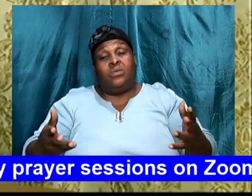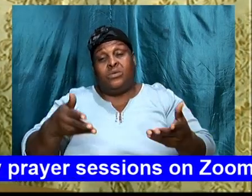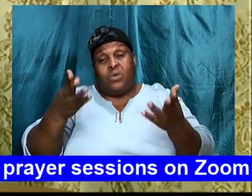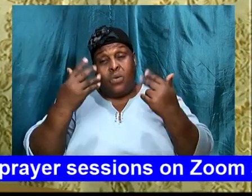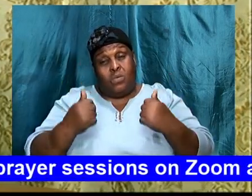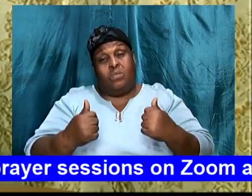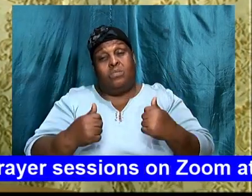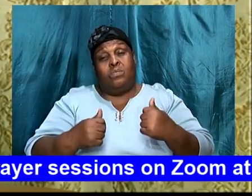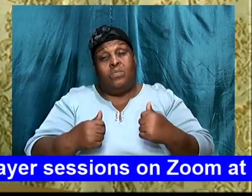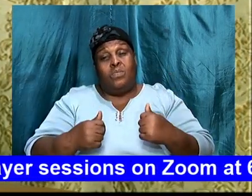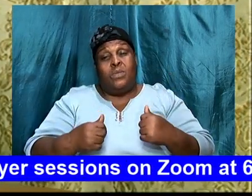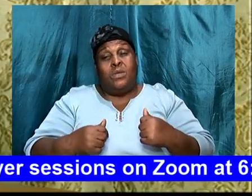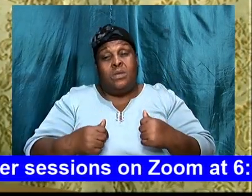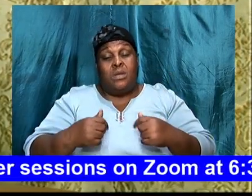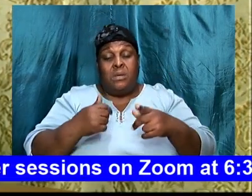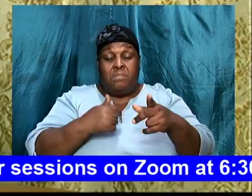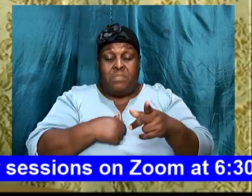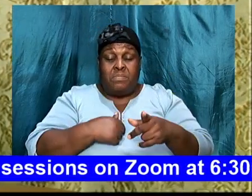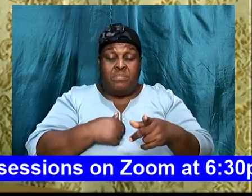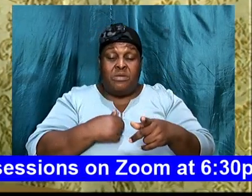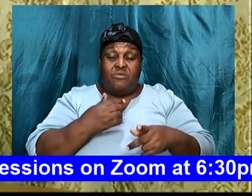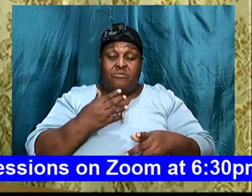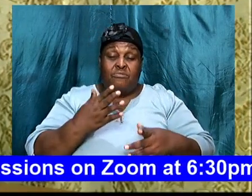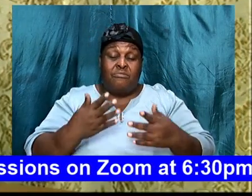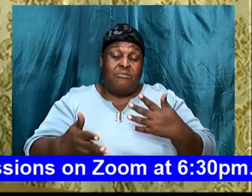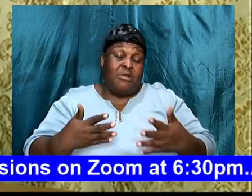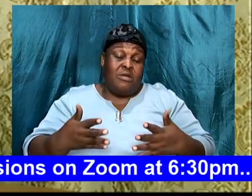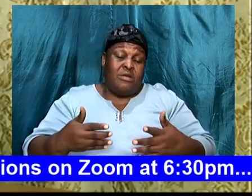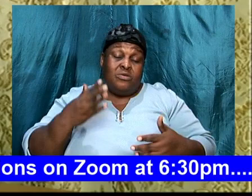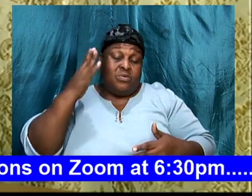like I said, I would rather, to know that, I'm in the will of God,